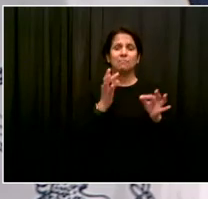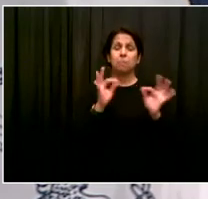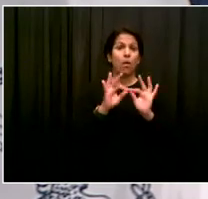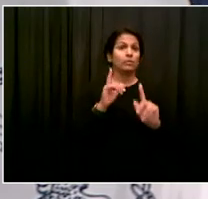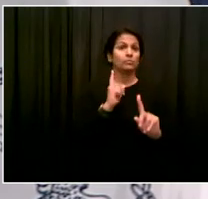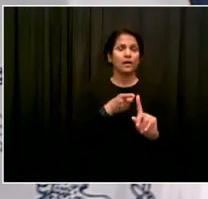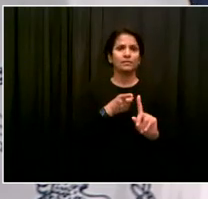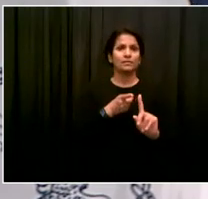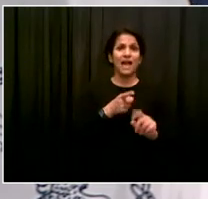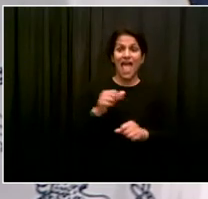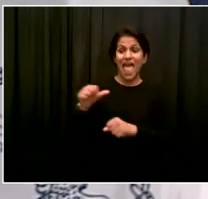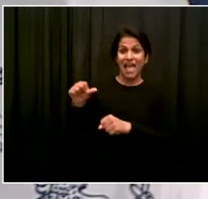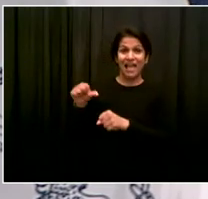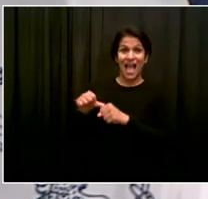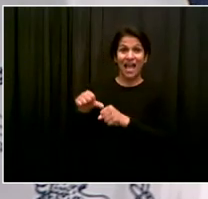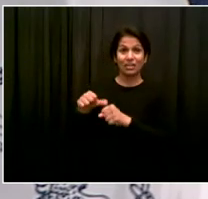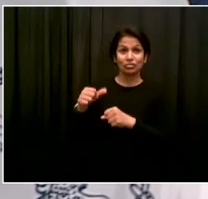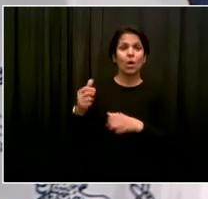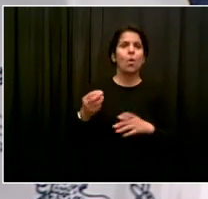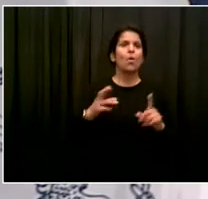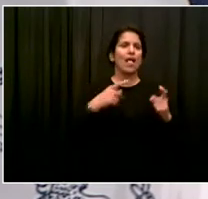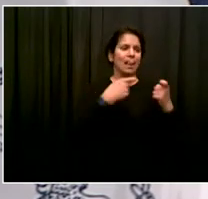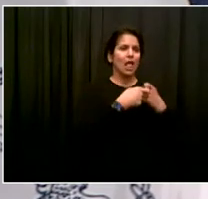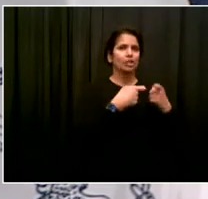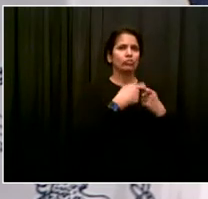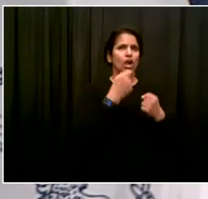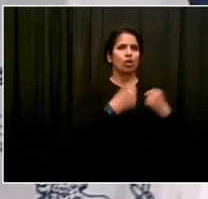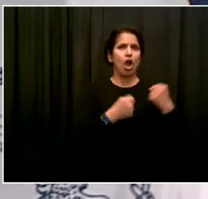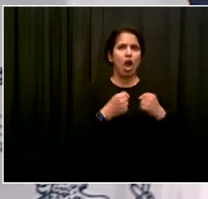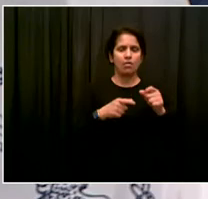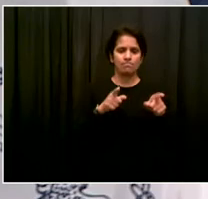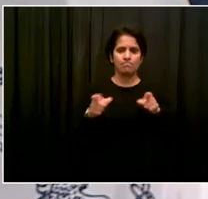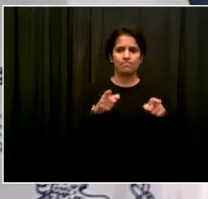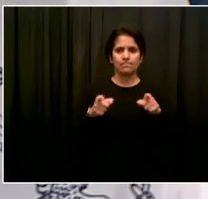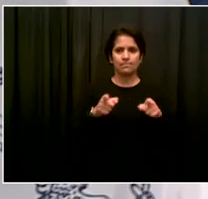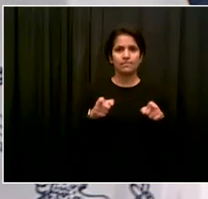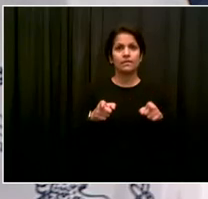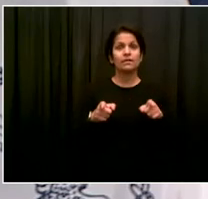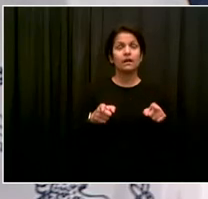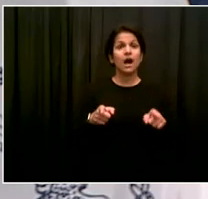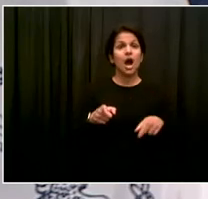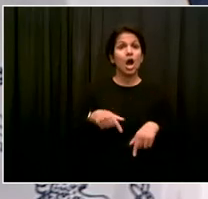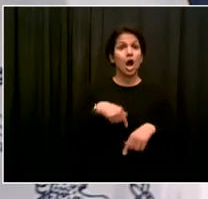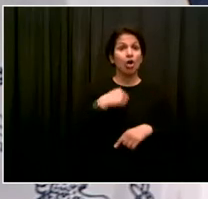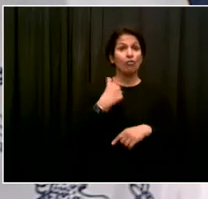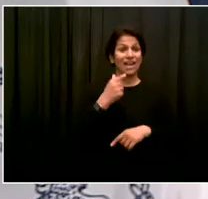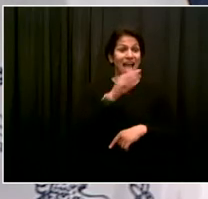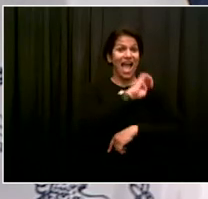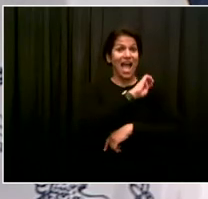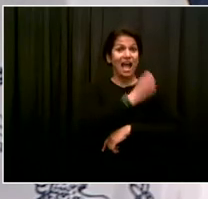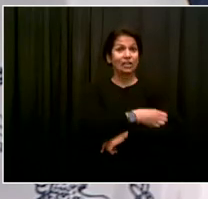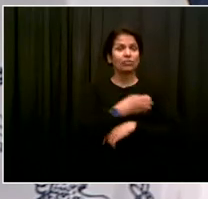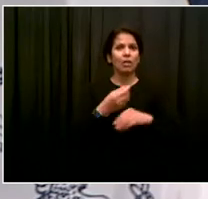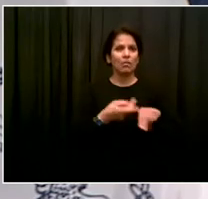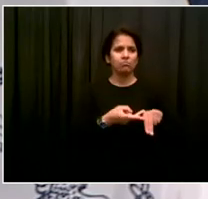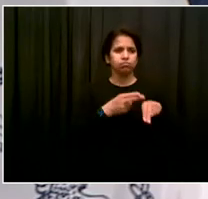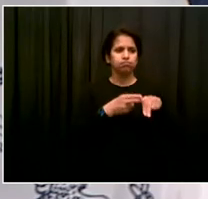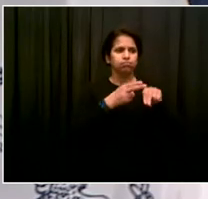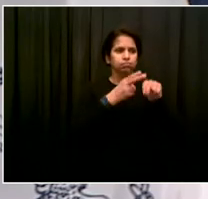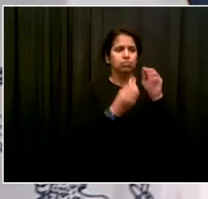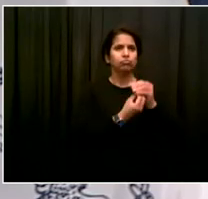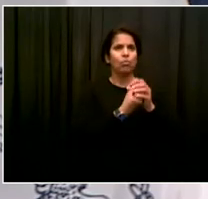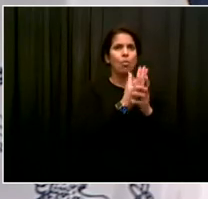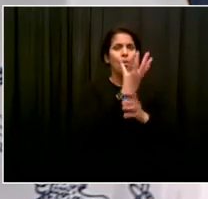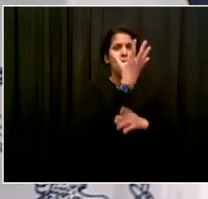more and more renewable energy, as more and more vehicles become electric, and you see this happening. mean, President